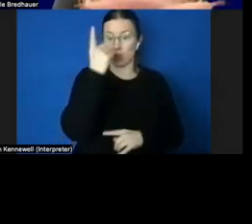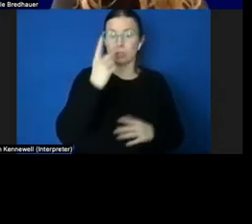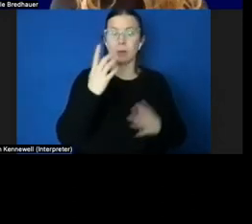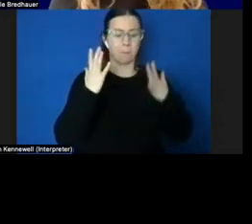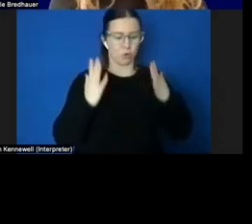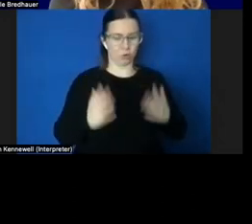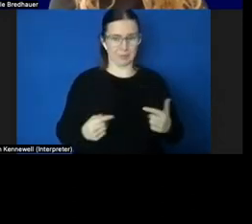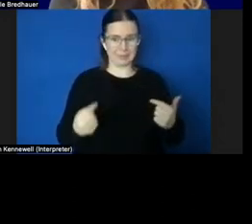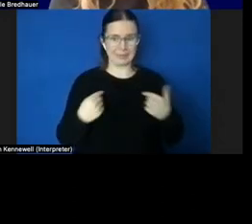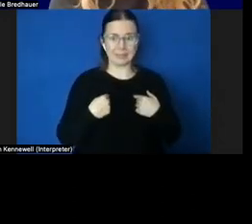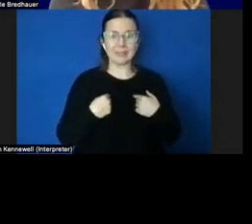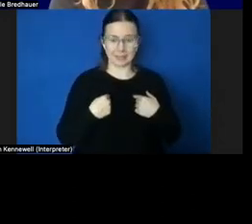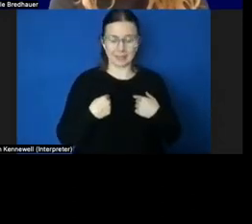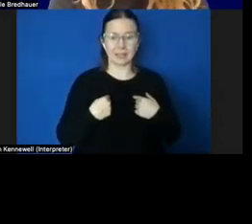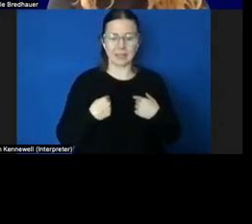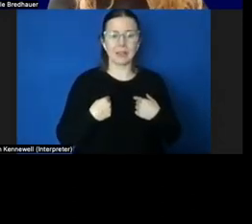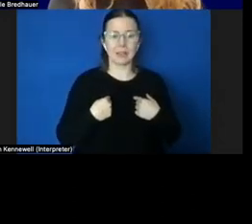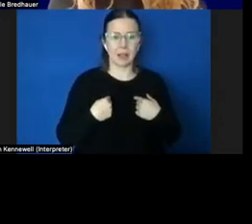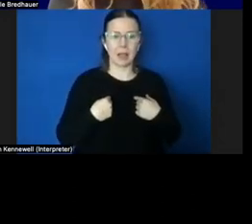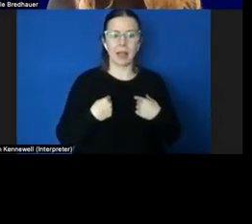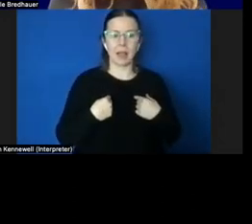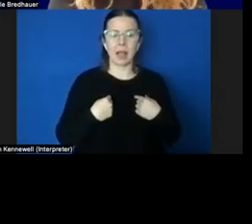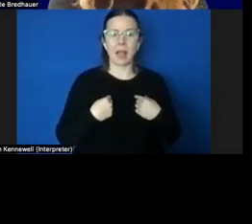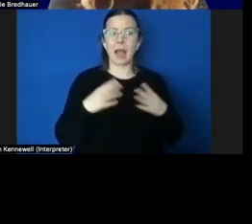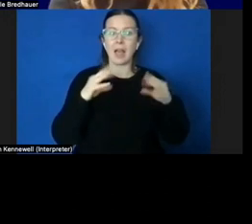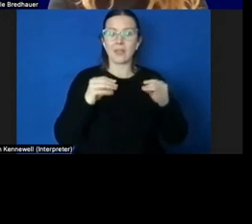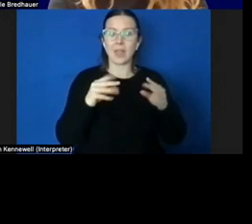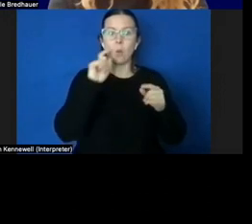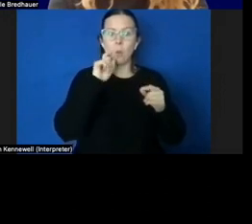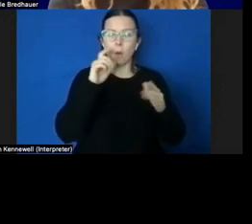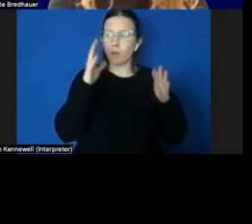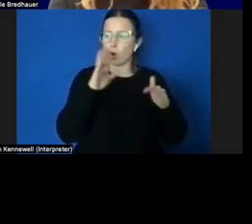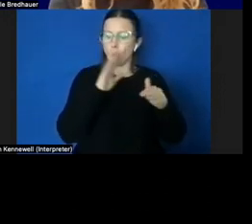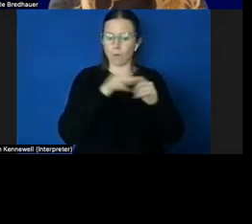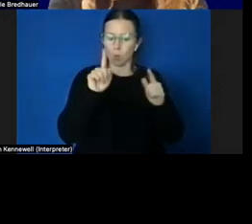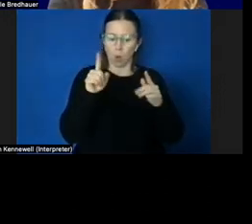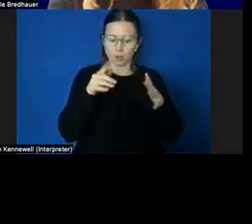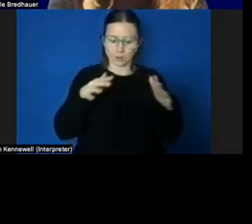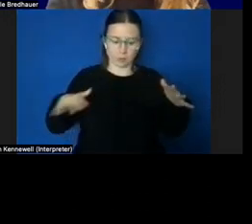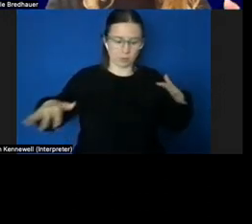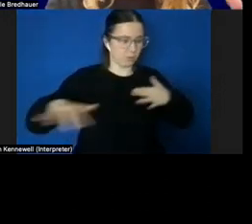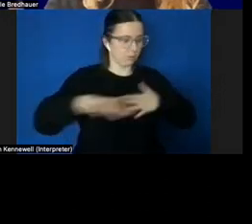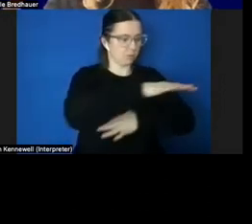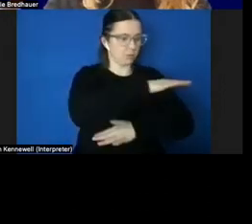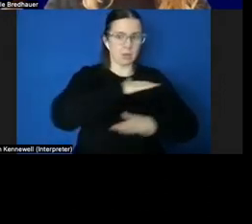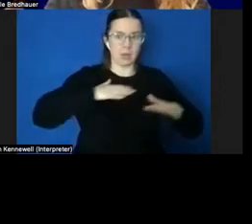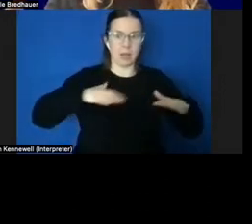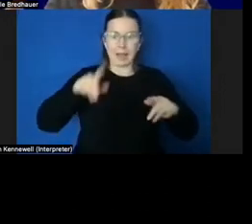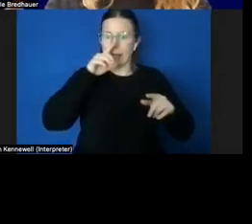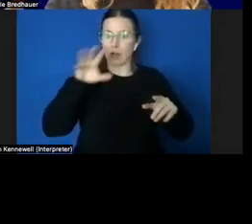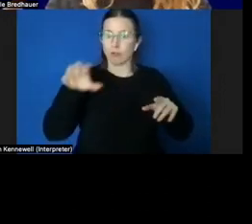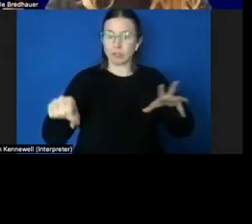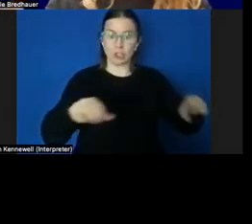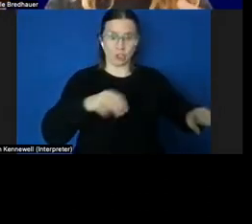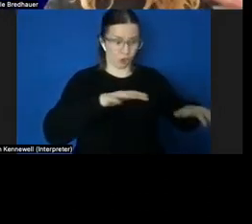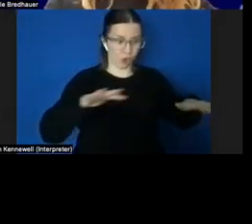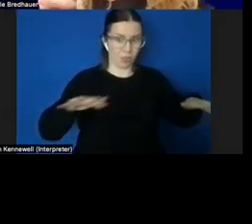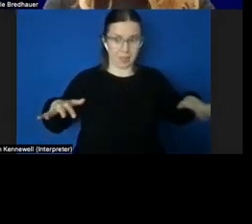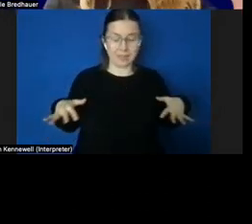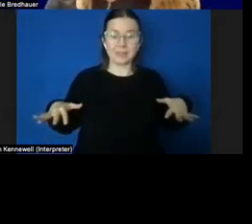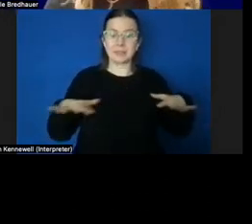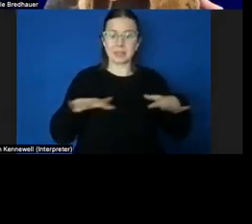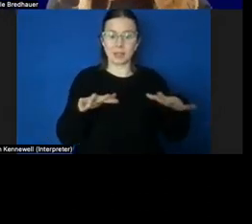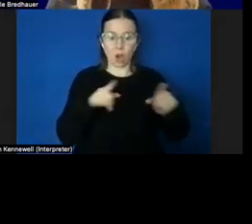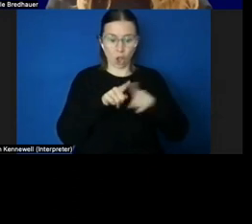We then move into the near space where we can reach. And then, and we